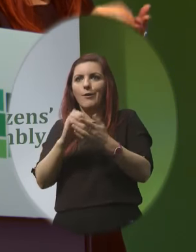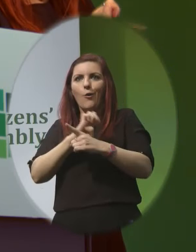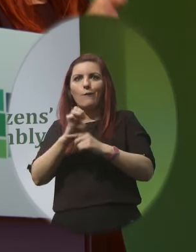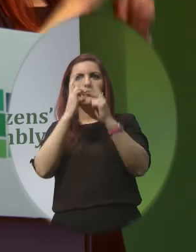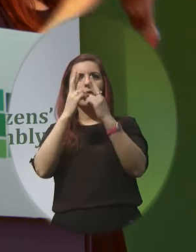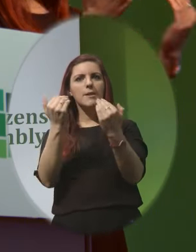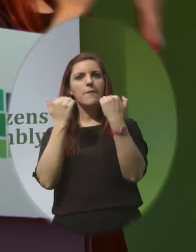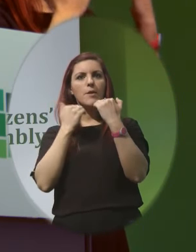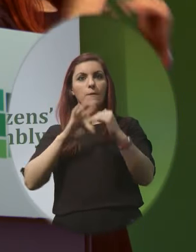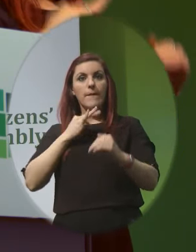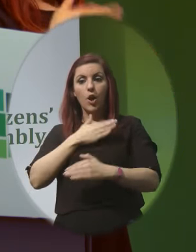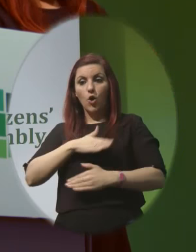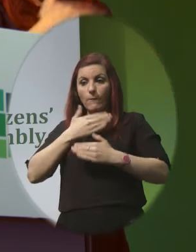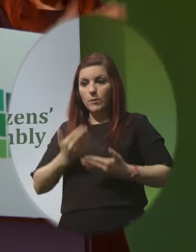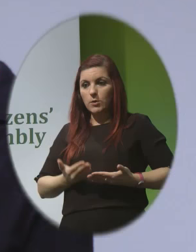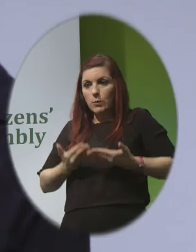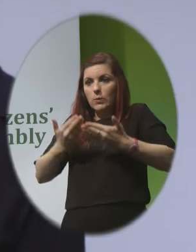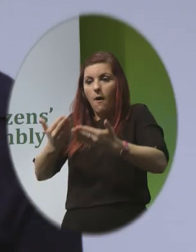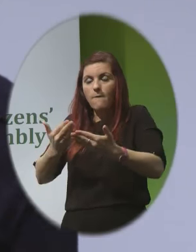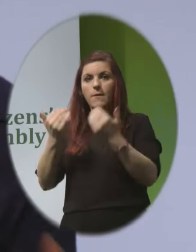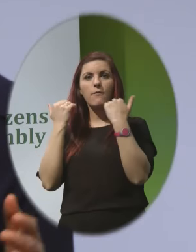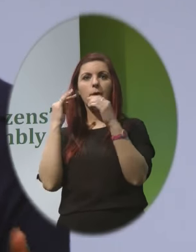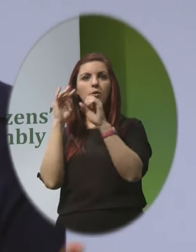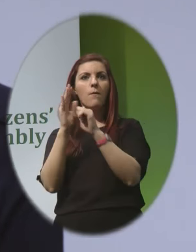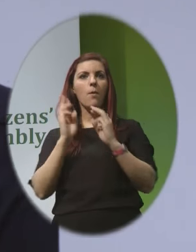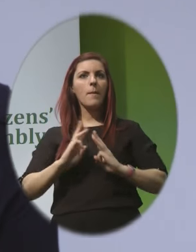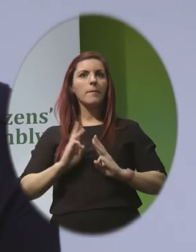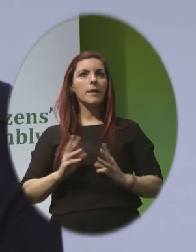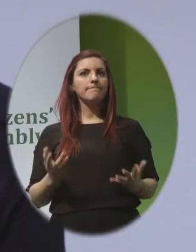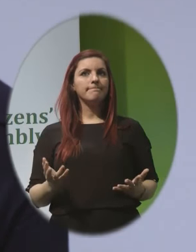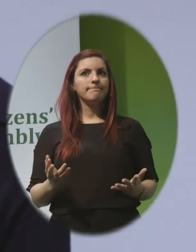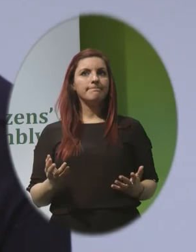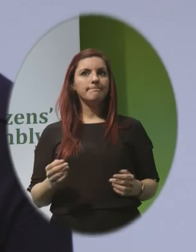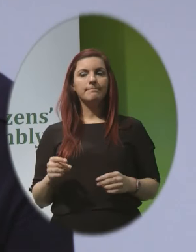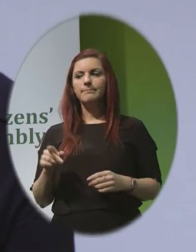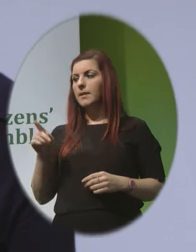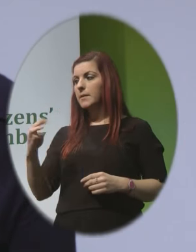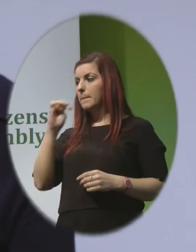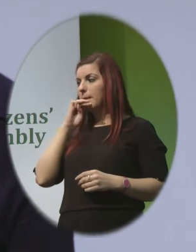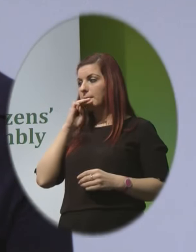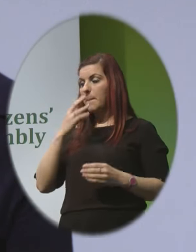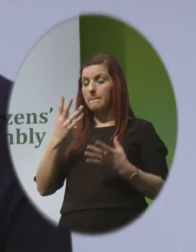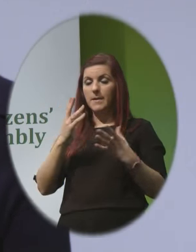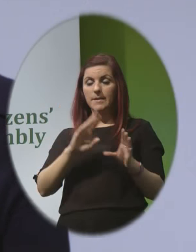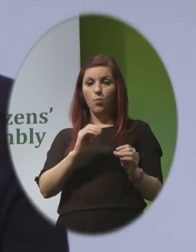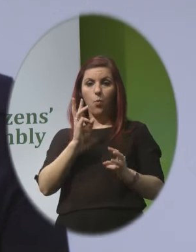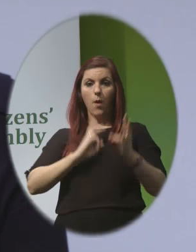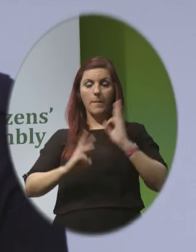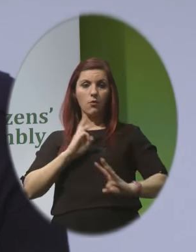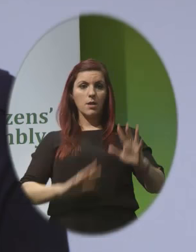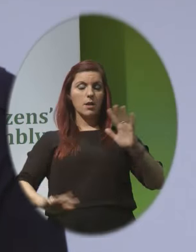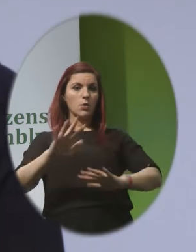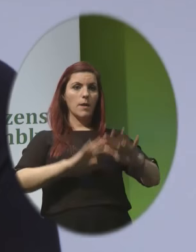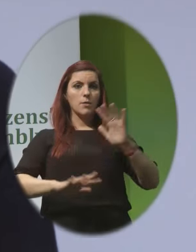them to feel comfortable with referring women there this moving of women into a different sphere without a